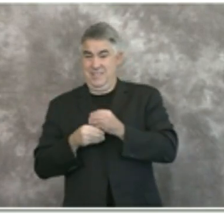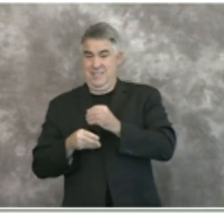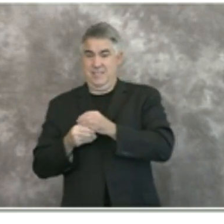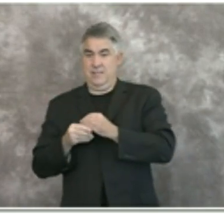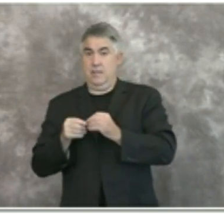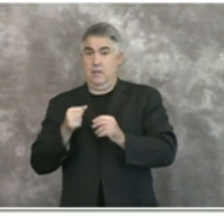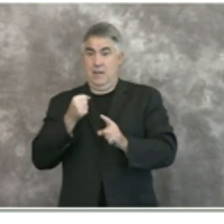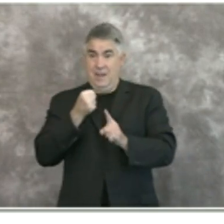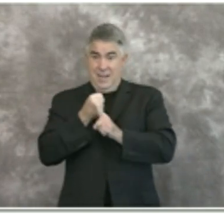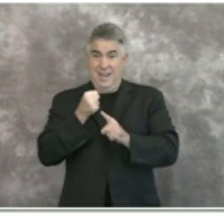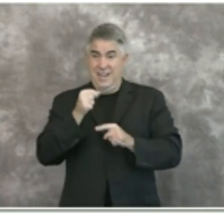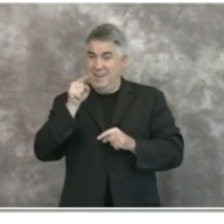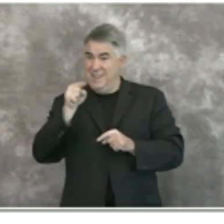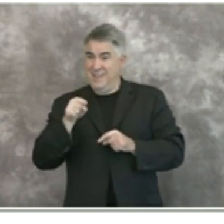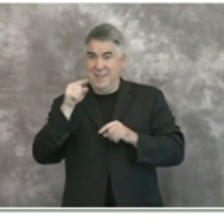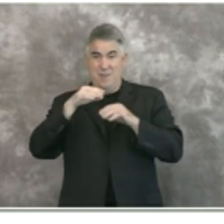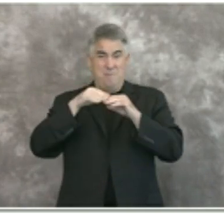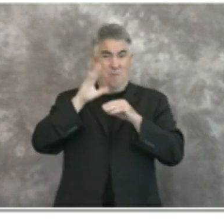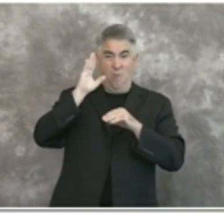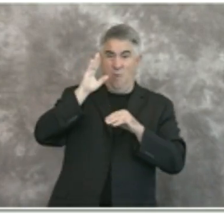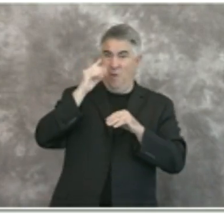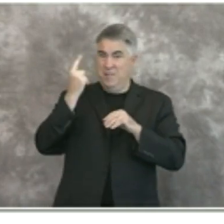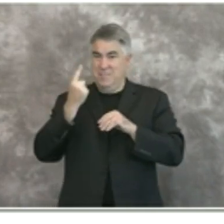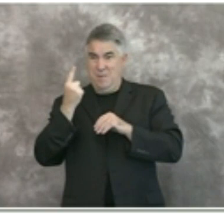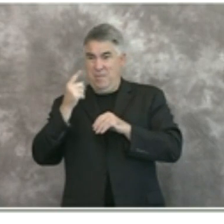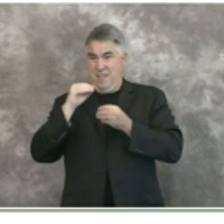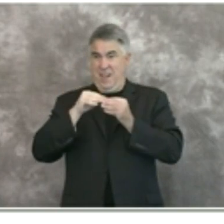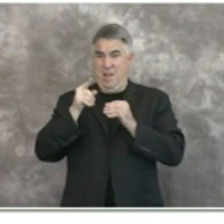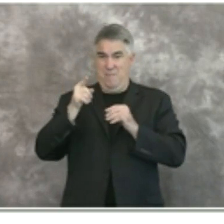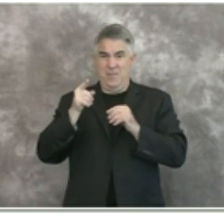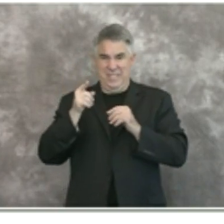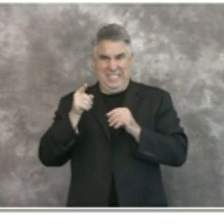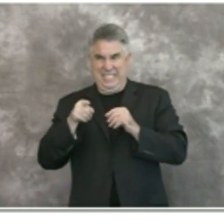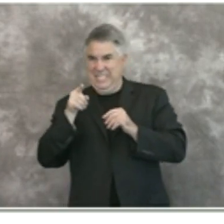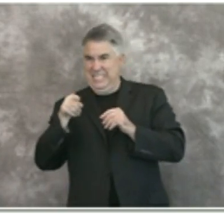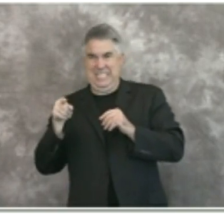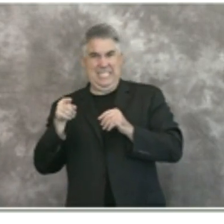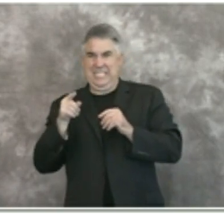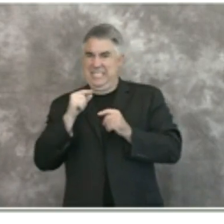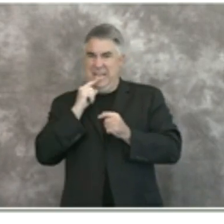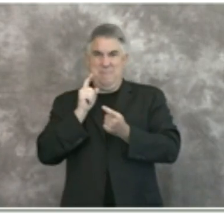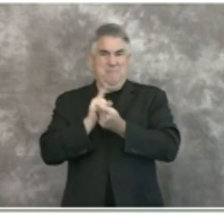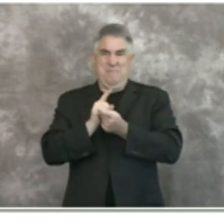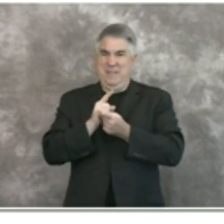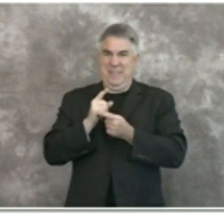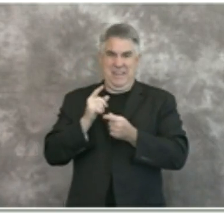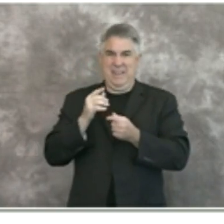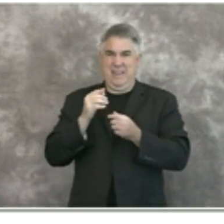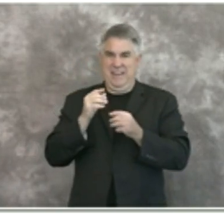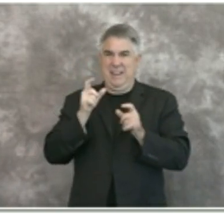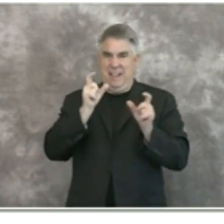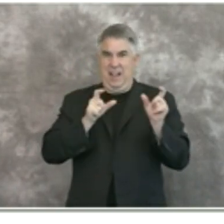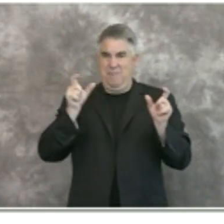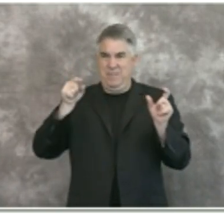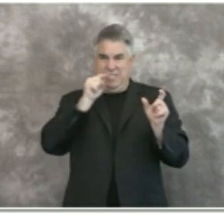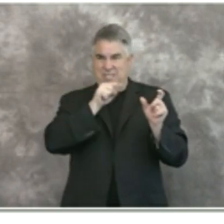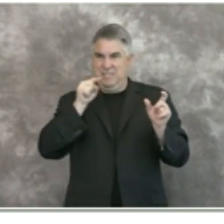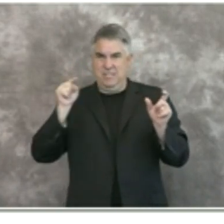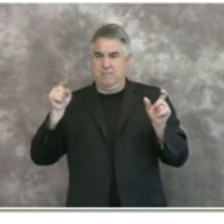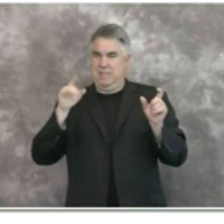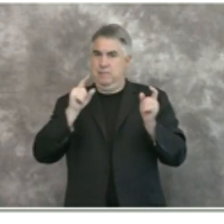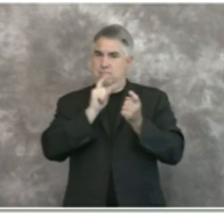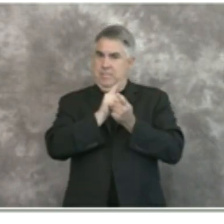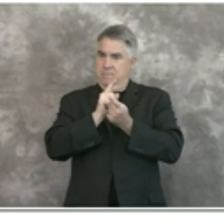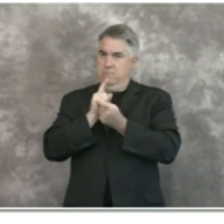of the triggers in two of the three columns are met so what that means is if you look at what is left there